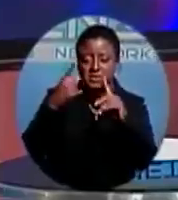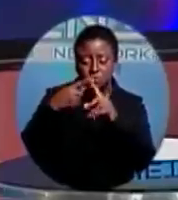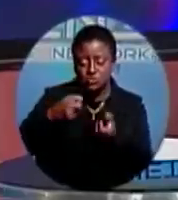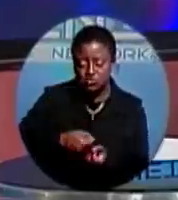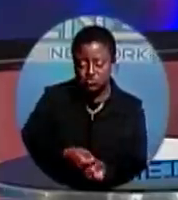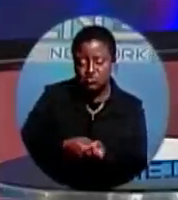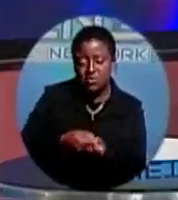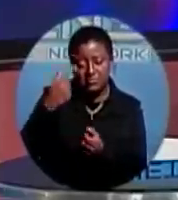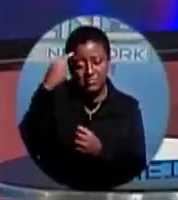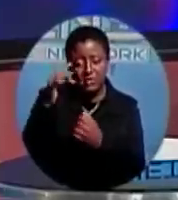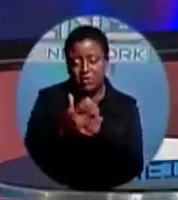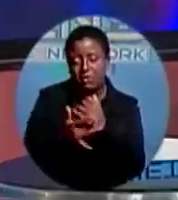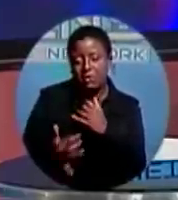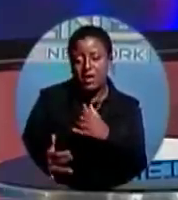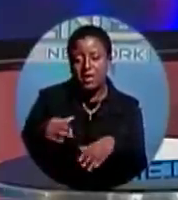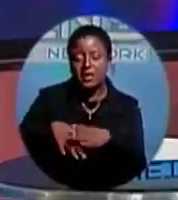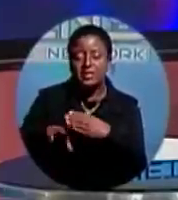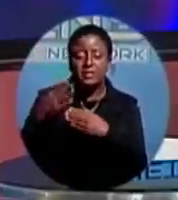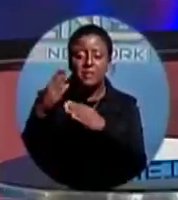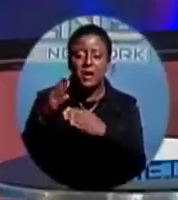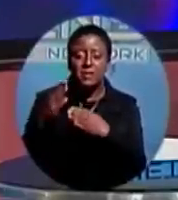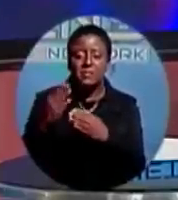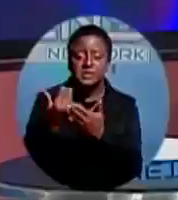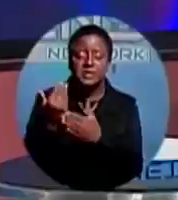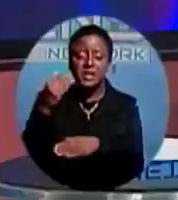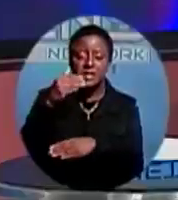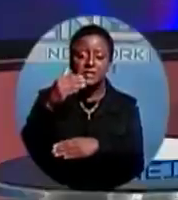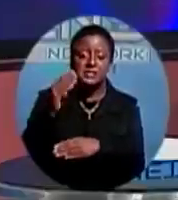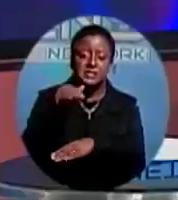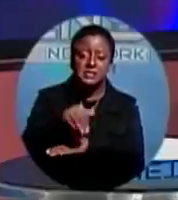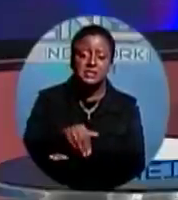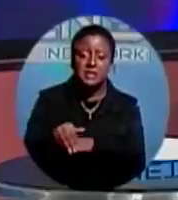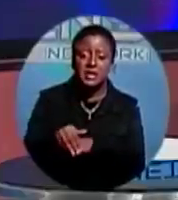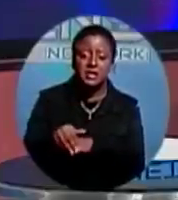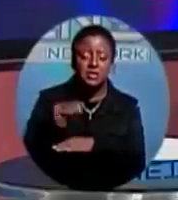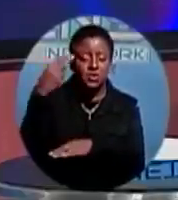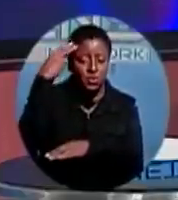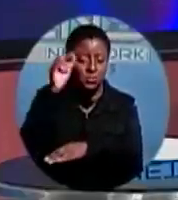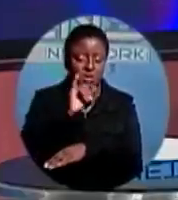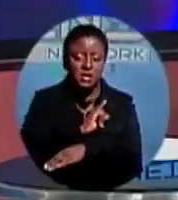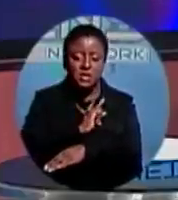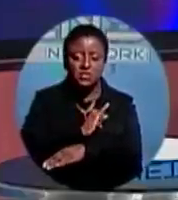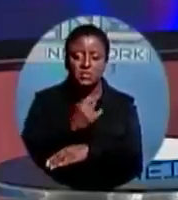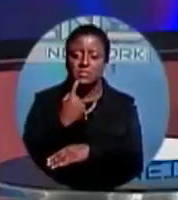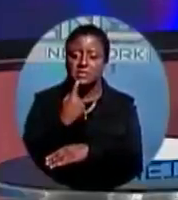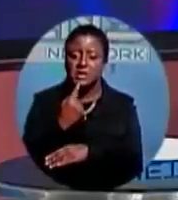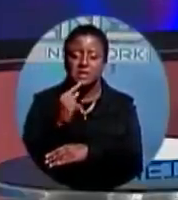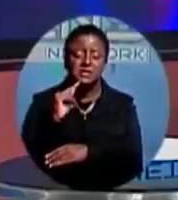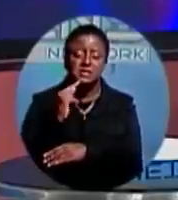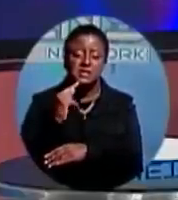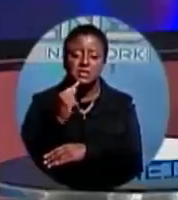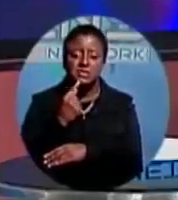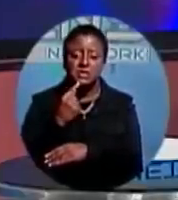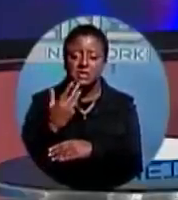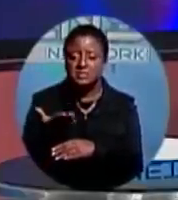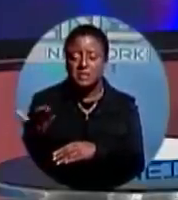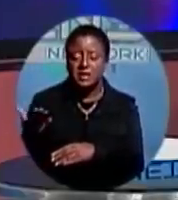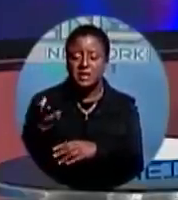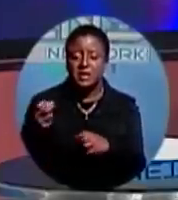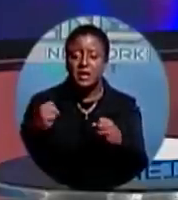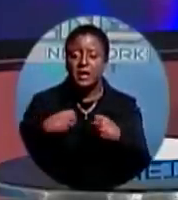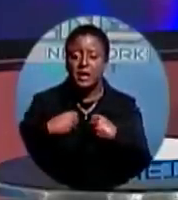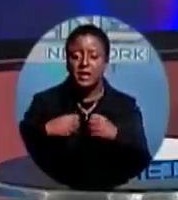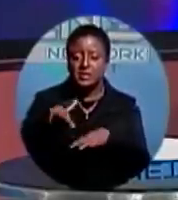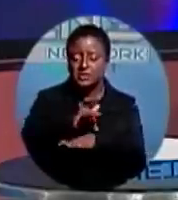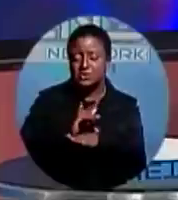Prime Minister Hubert Ingram settled rallying supporters as he prefaced his remarks with a sober tone saying a serious issue has surfaced with a